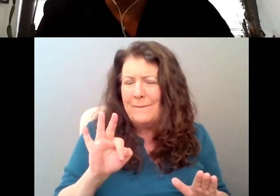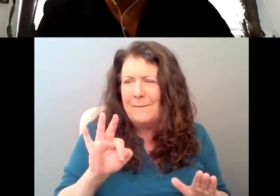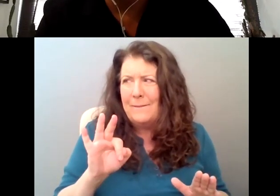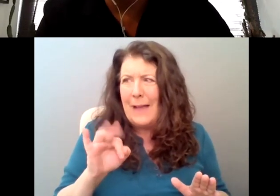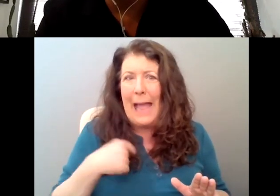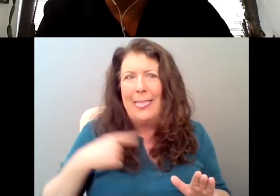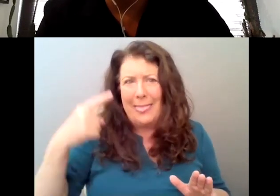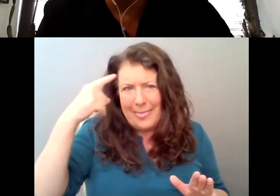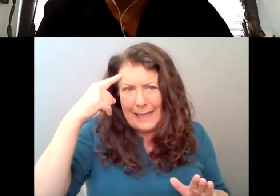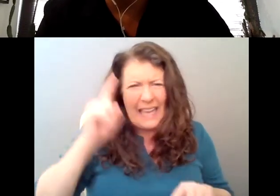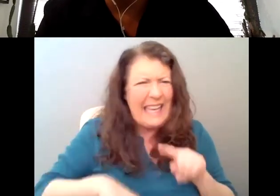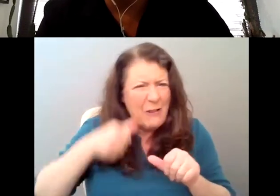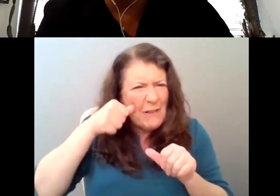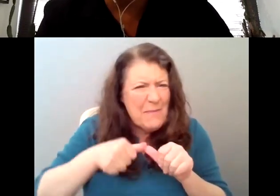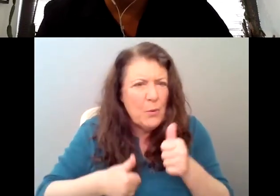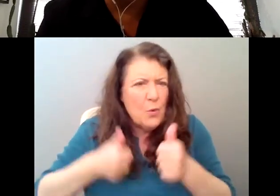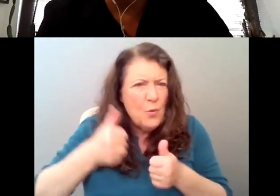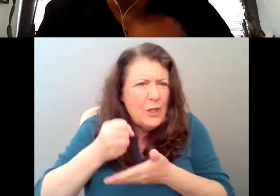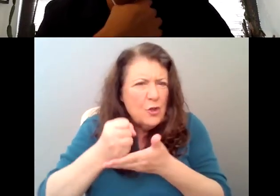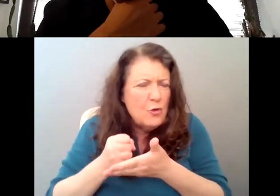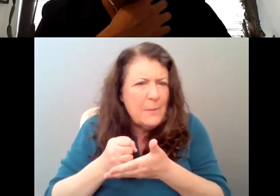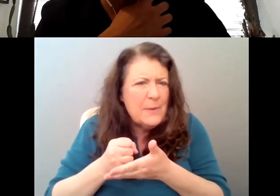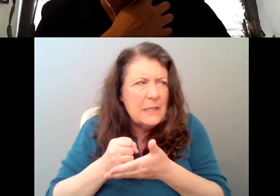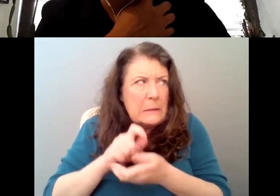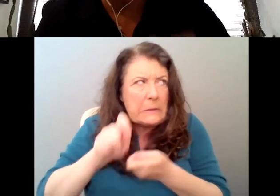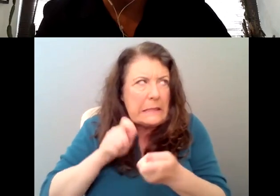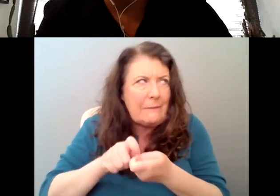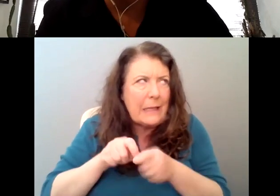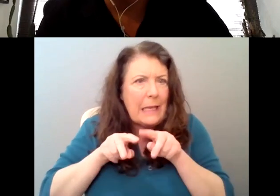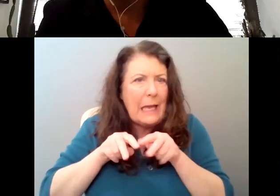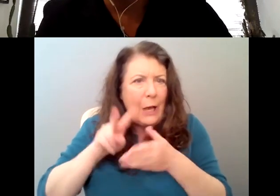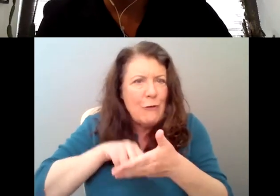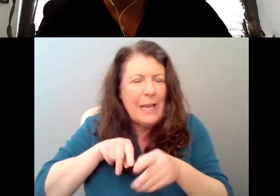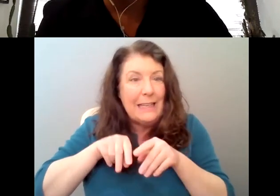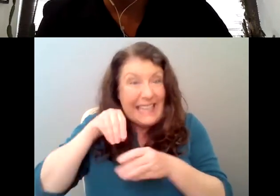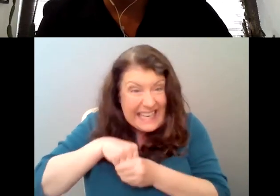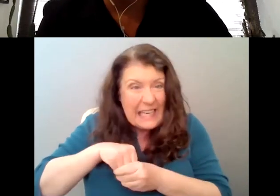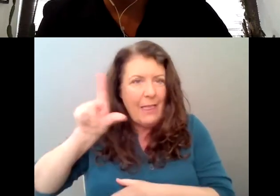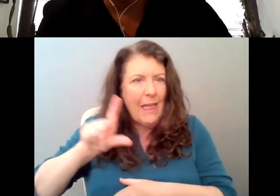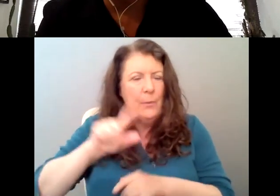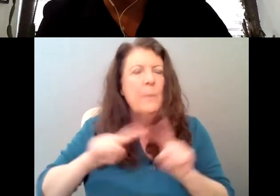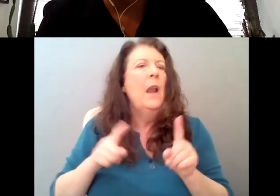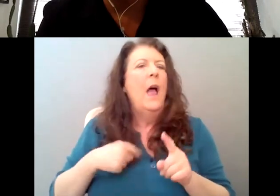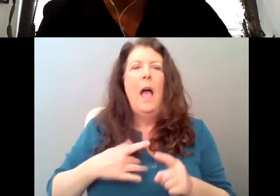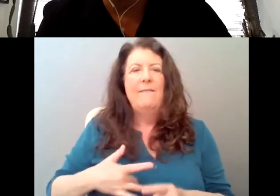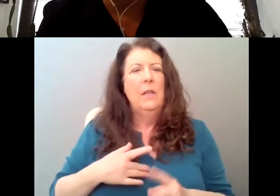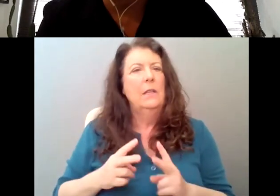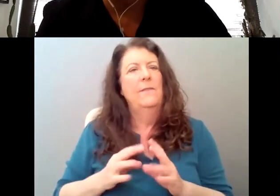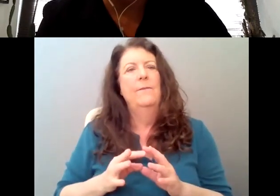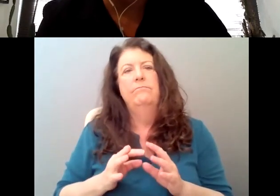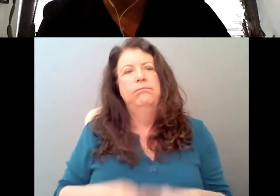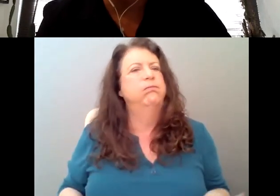I think, I think, I can't remember which scripts I read specifically in the library, but I do think that, you know, it's so important to read scripts